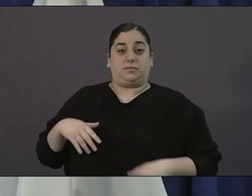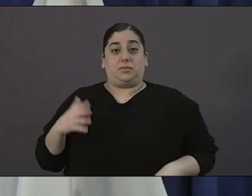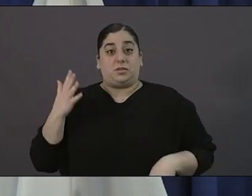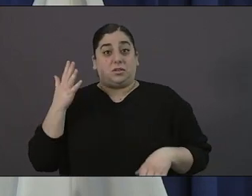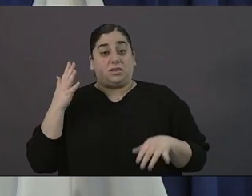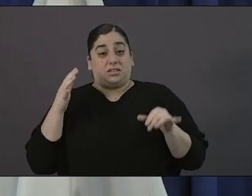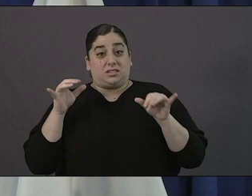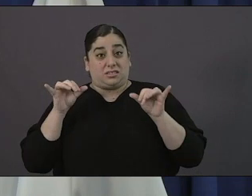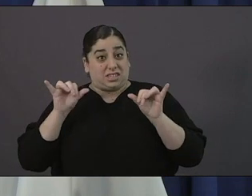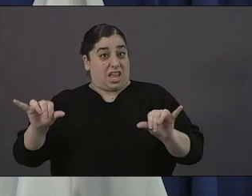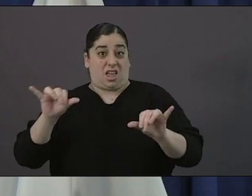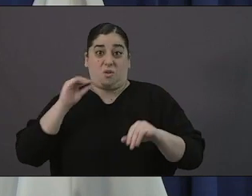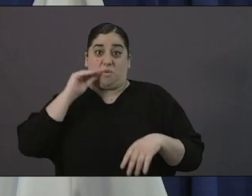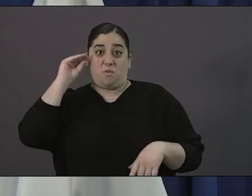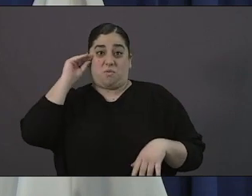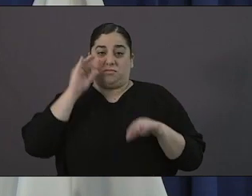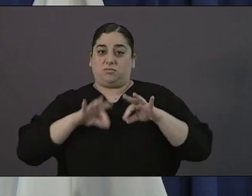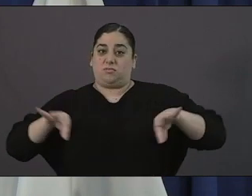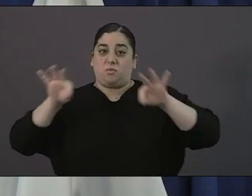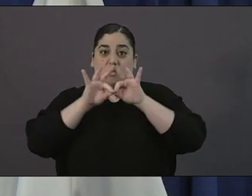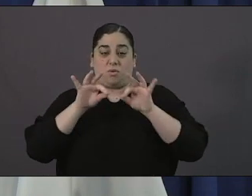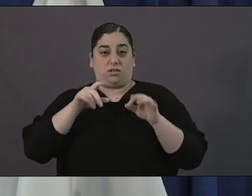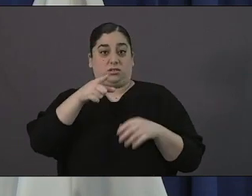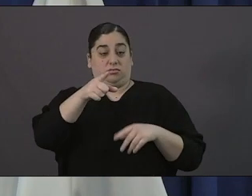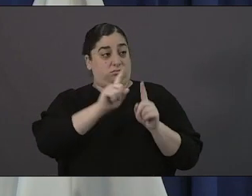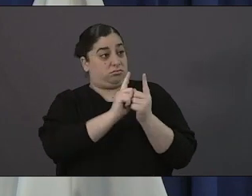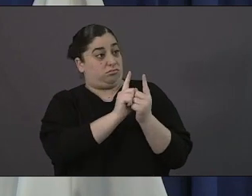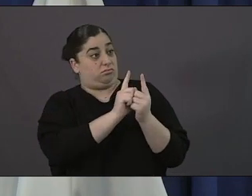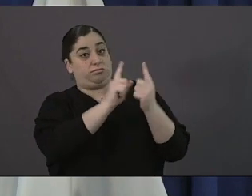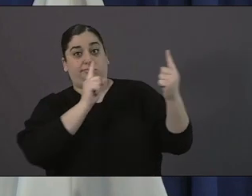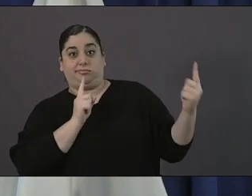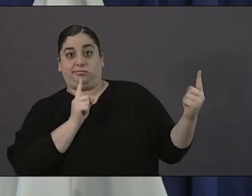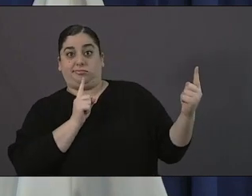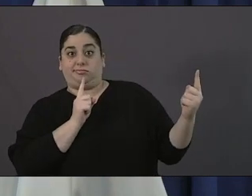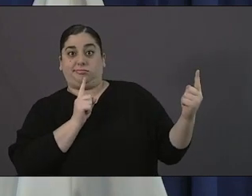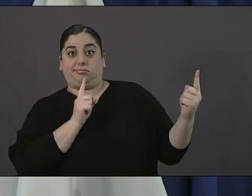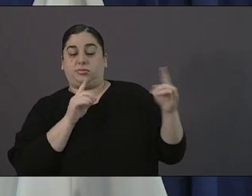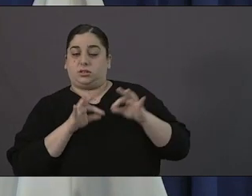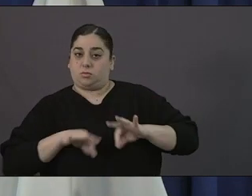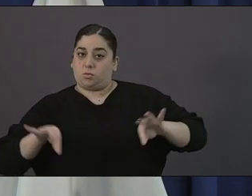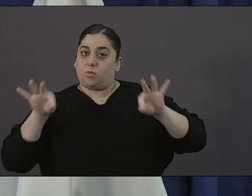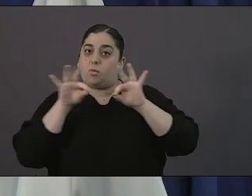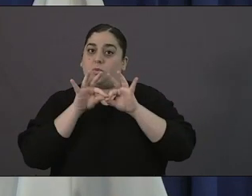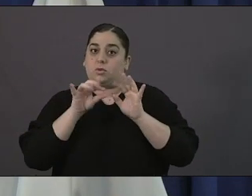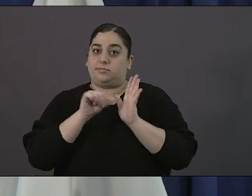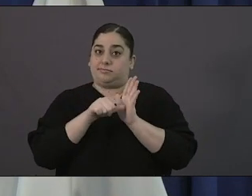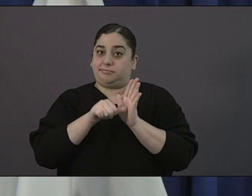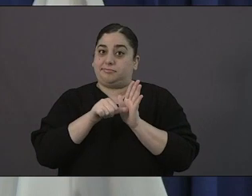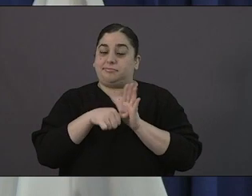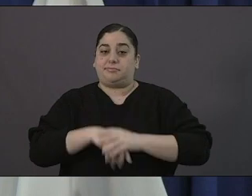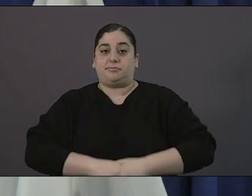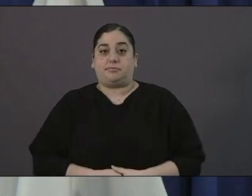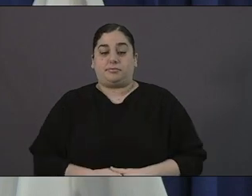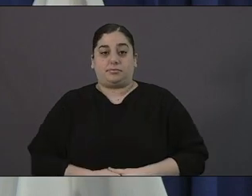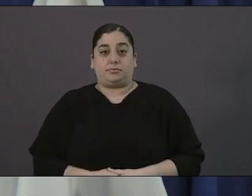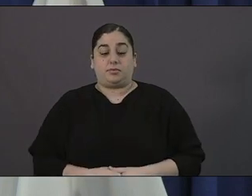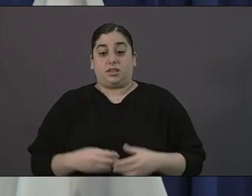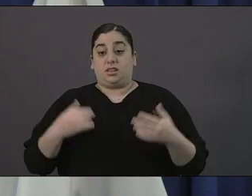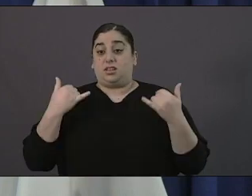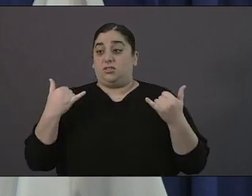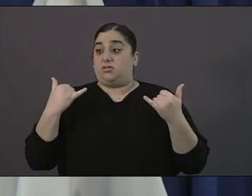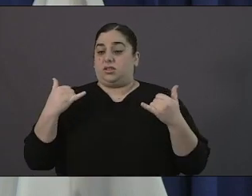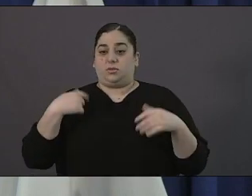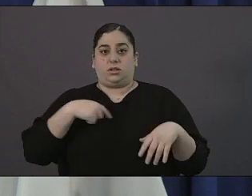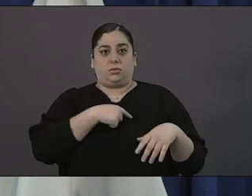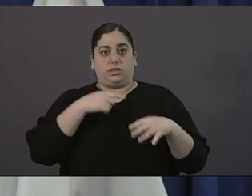that is incredibly important we took some pretty bold and dramatic steps in San Diego early on and I think